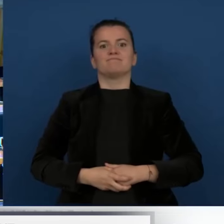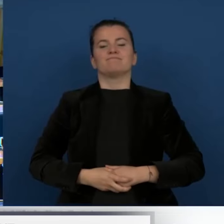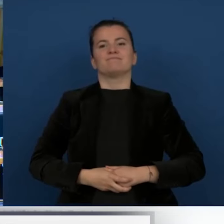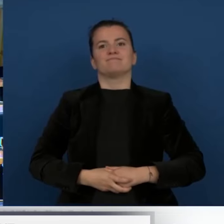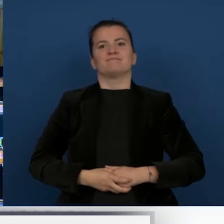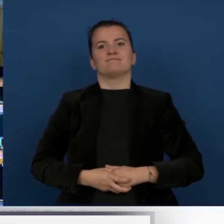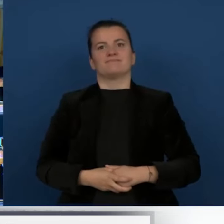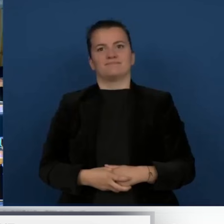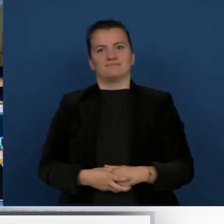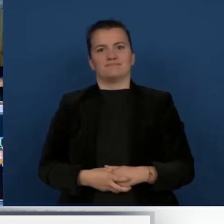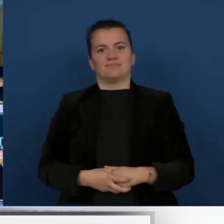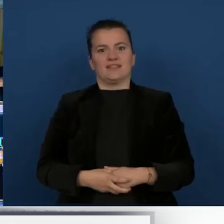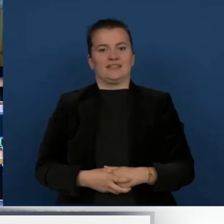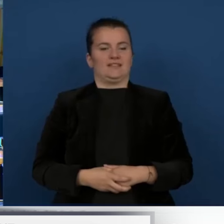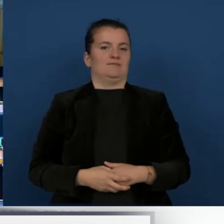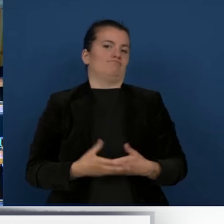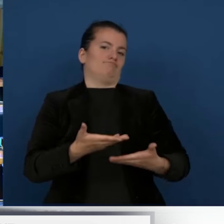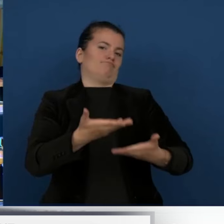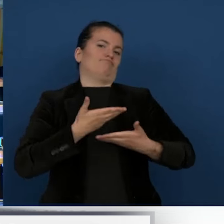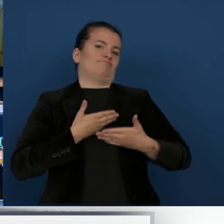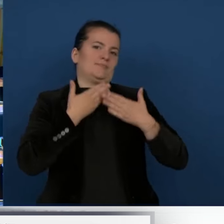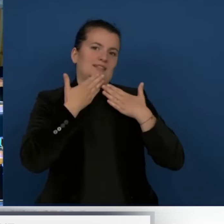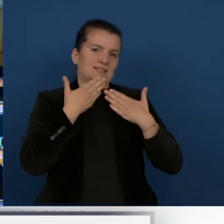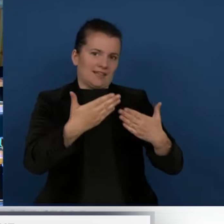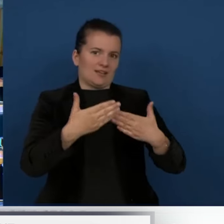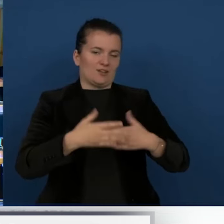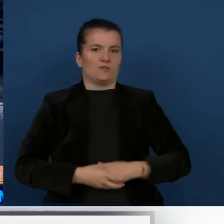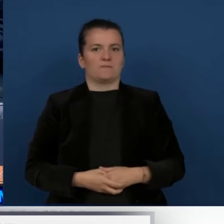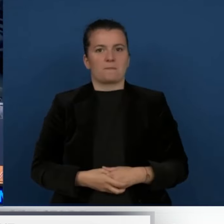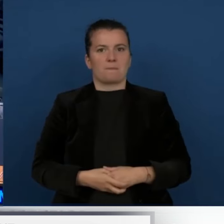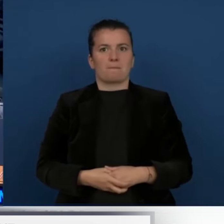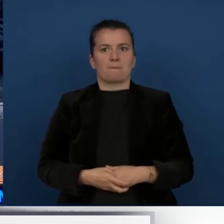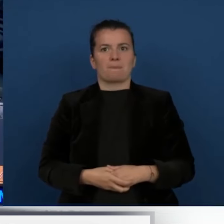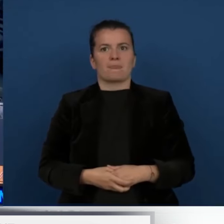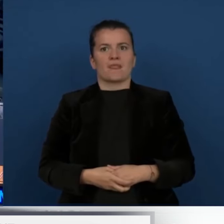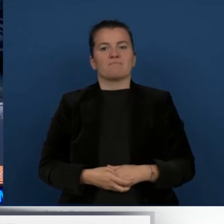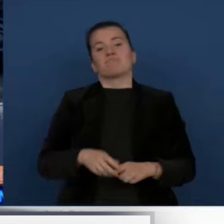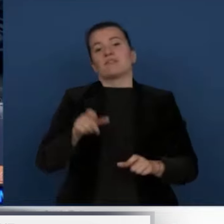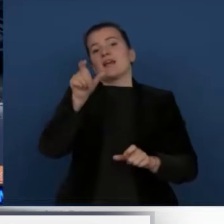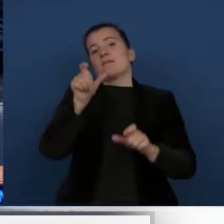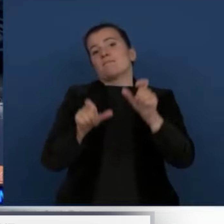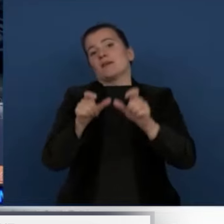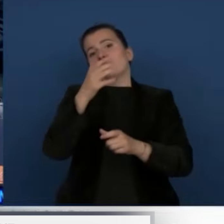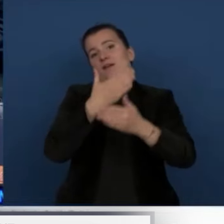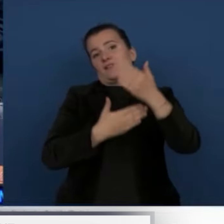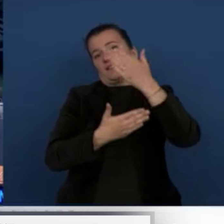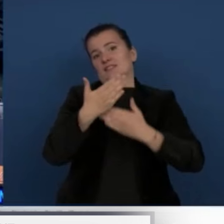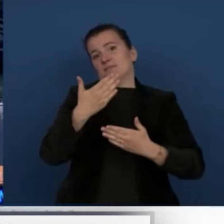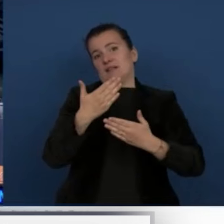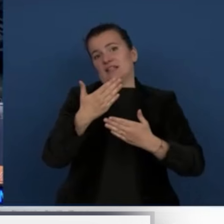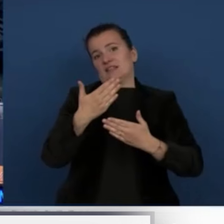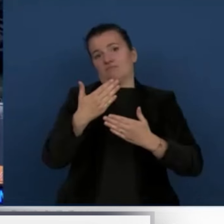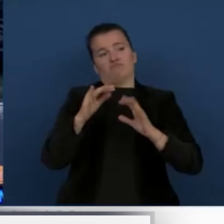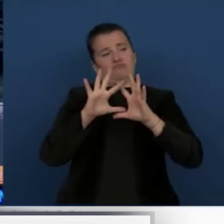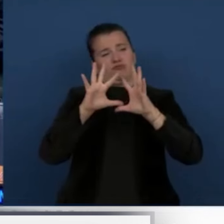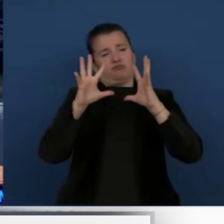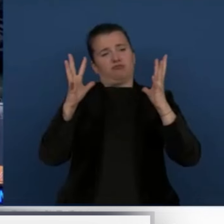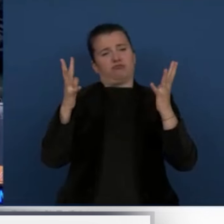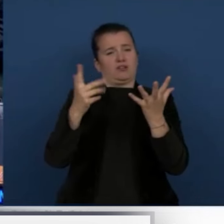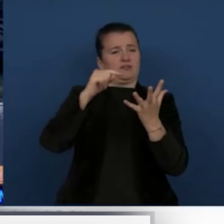Persons with disabilities around the world continue to face heightened vulnerabilities in the wake of natural disasters,